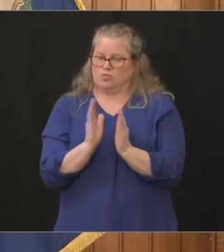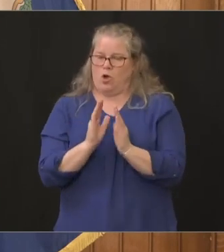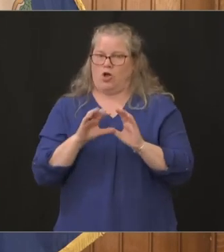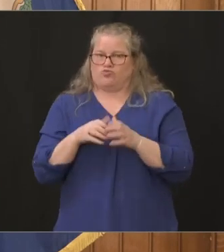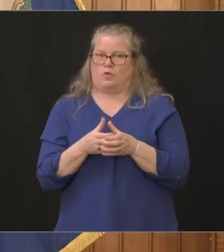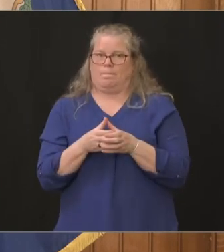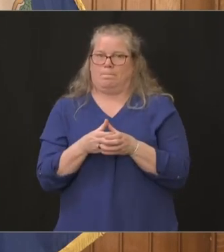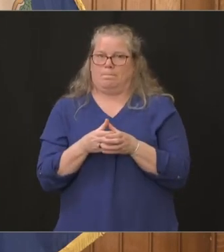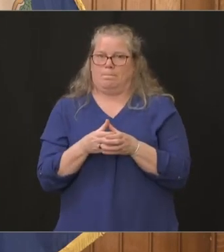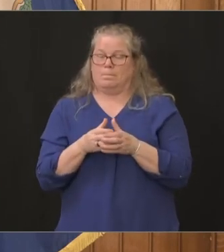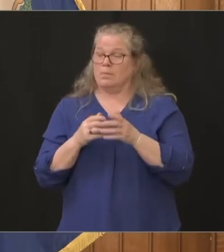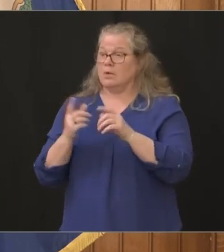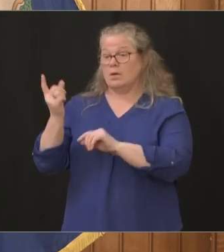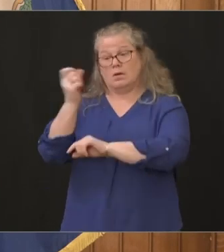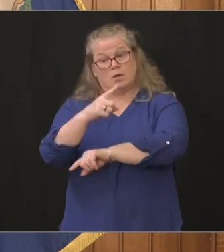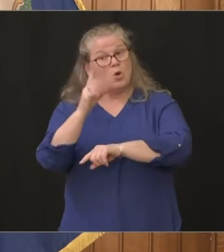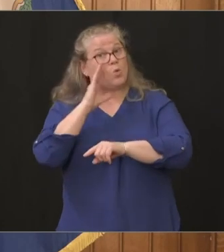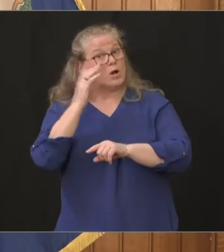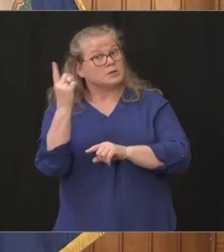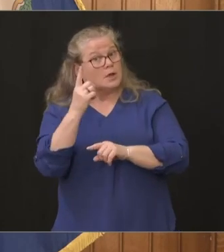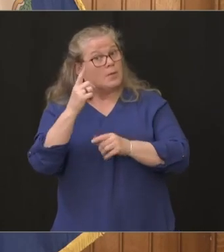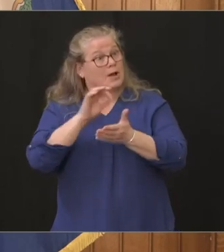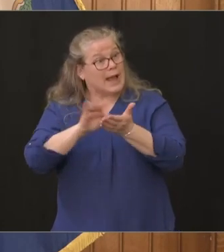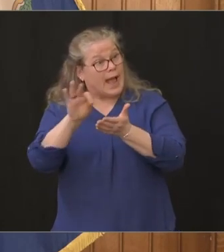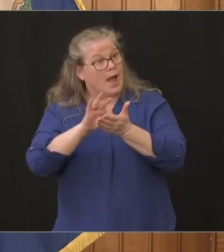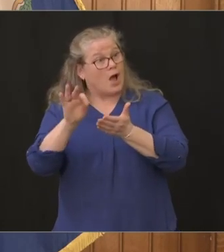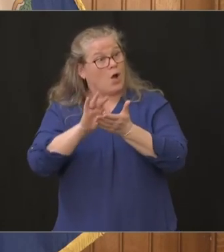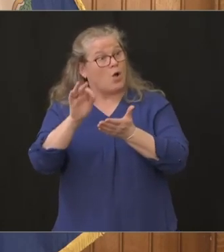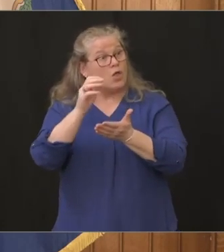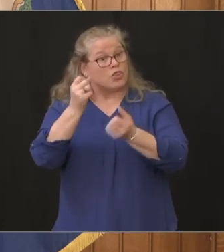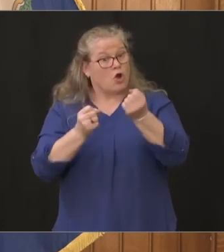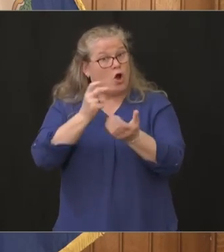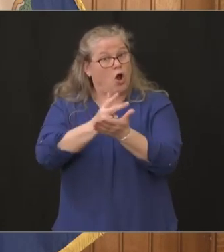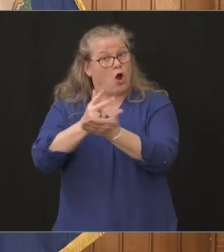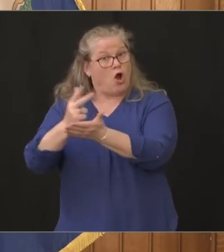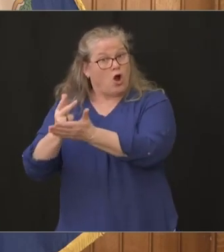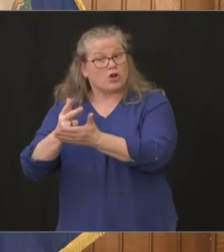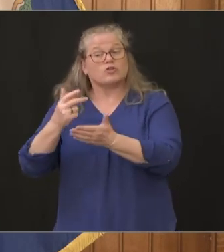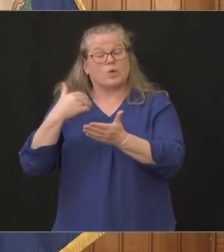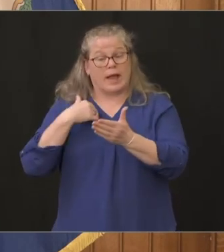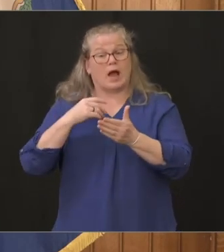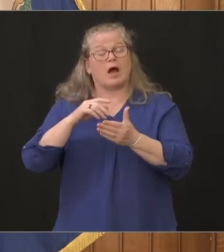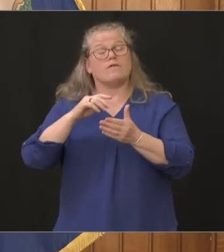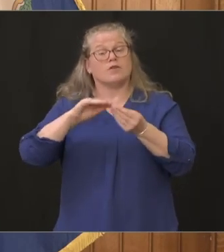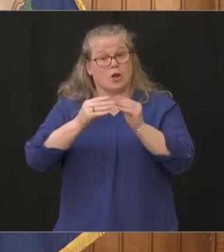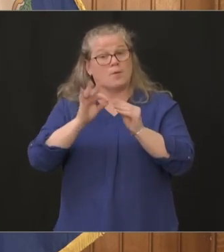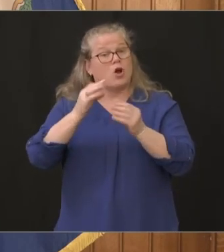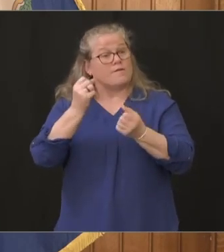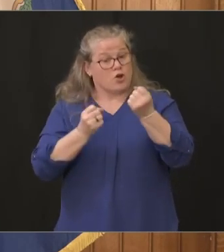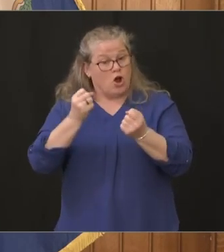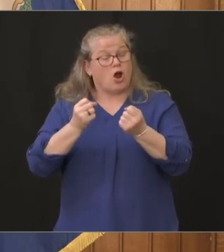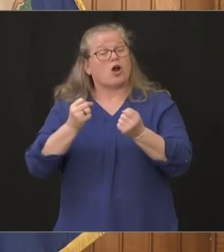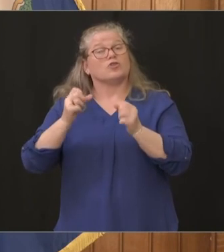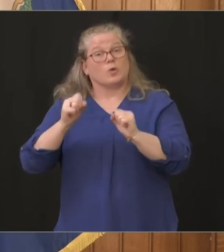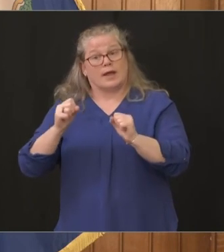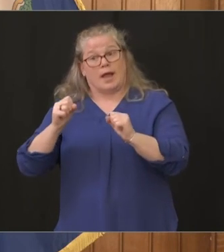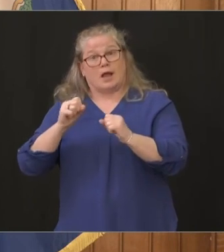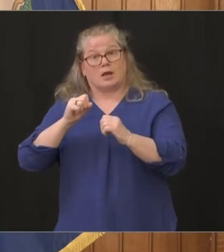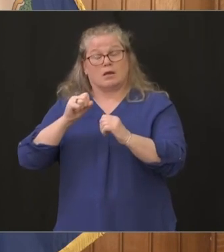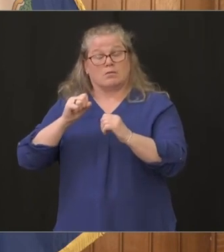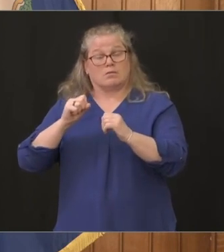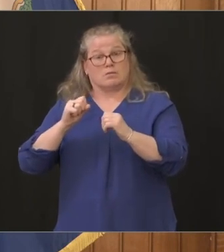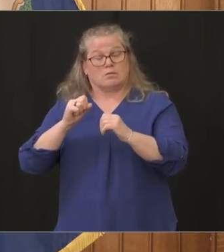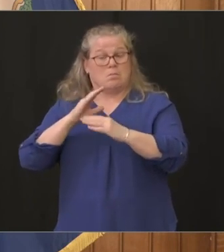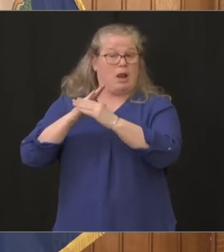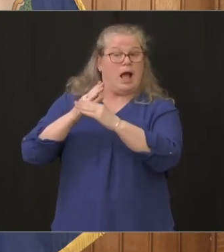cars and saying okay we have x amount of cars no one else can come in that's my understanding yes back to the gun question uh do